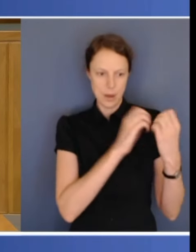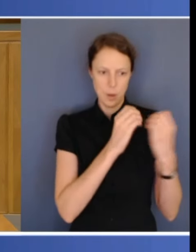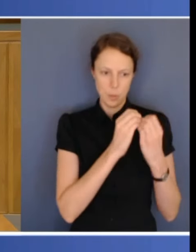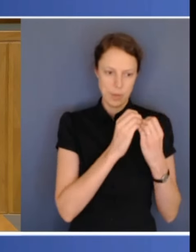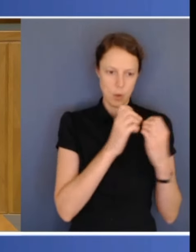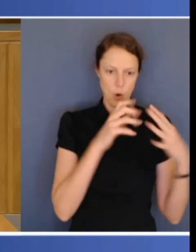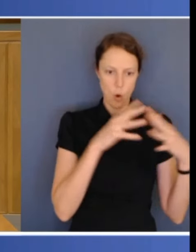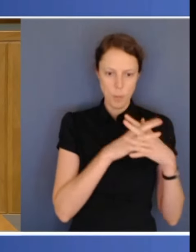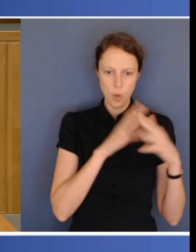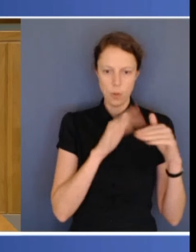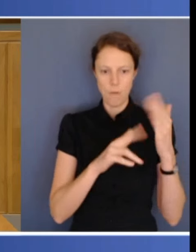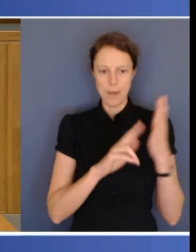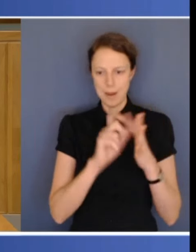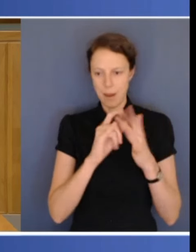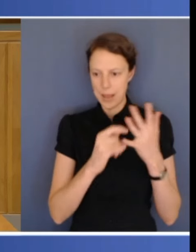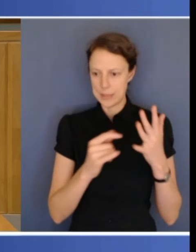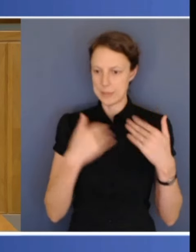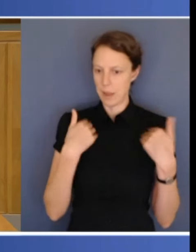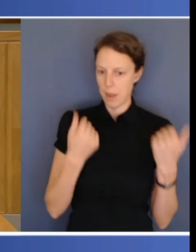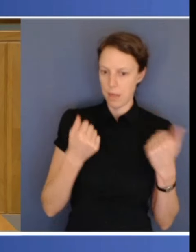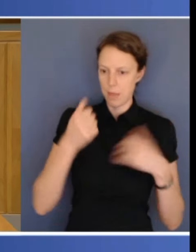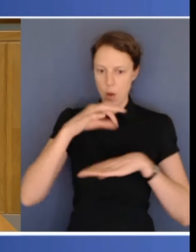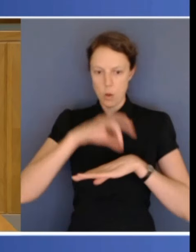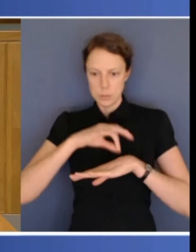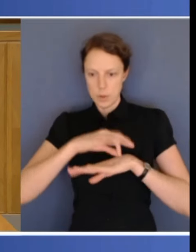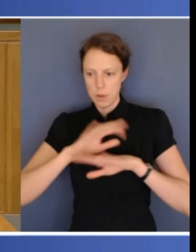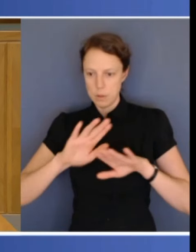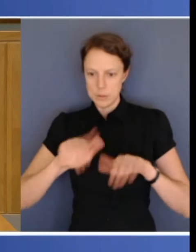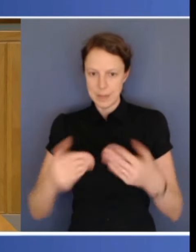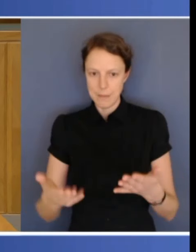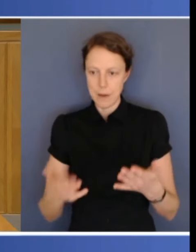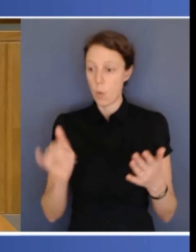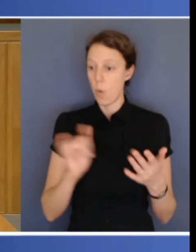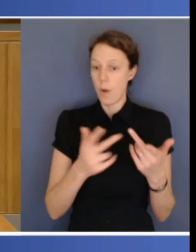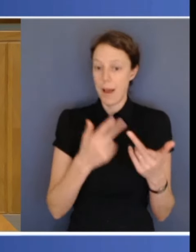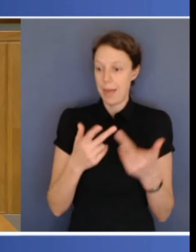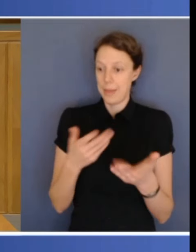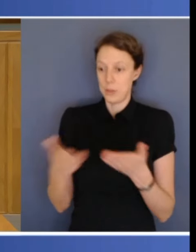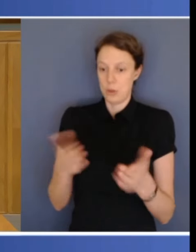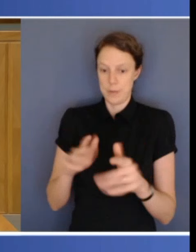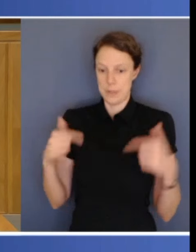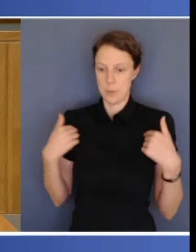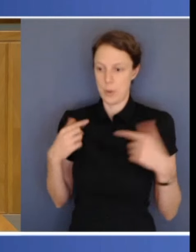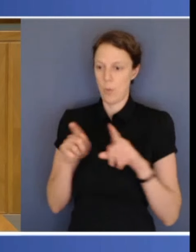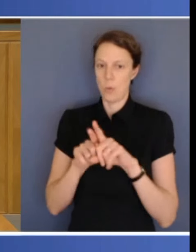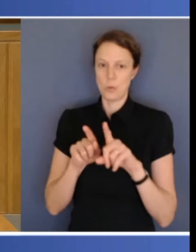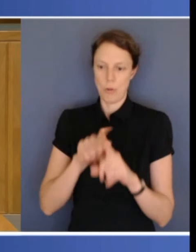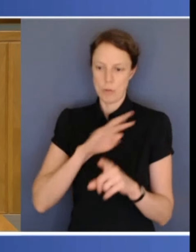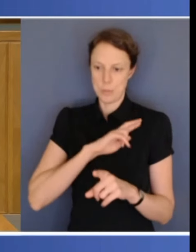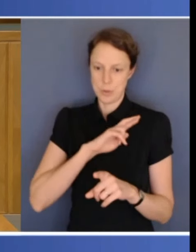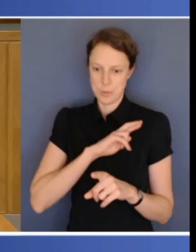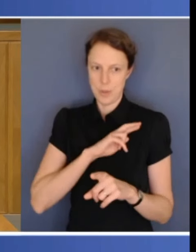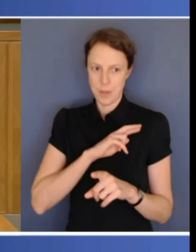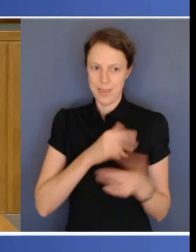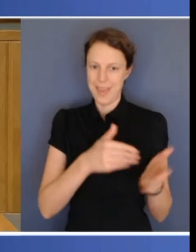and hospital delivery, or on the suite of other services that we are responsible for delivering. And this is why the